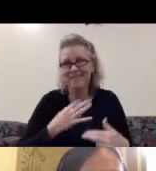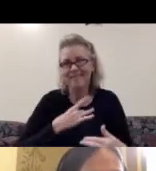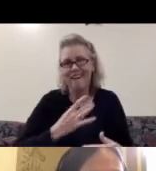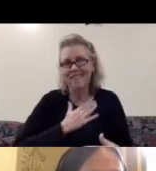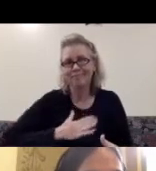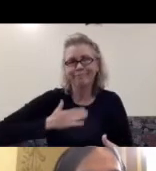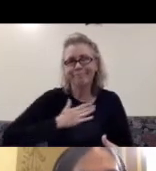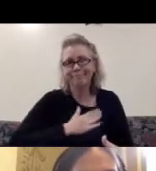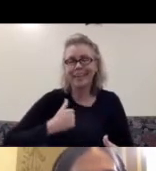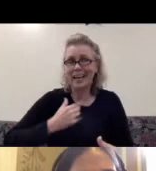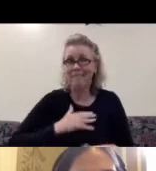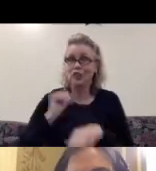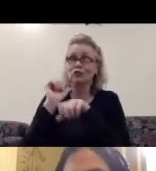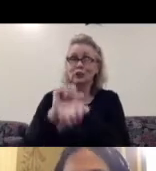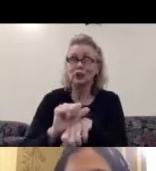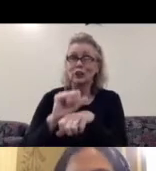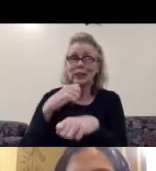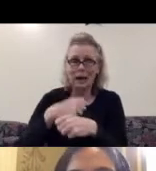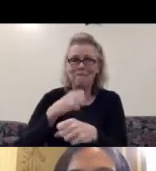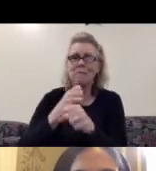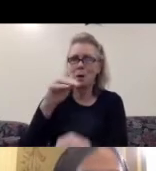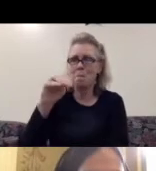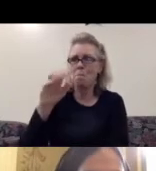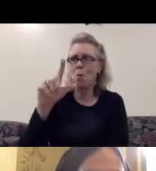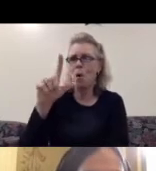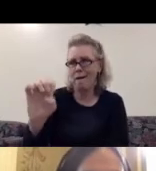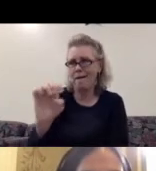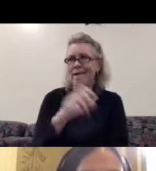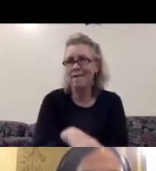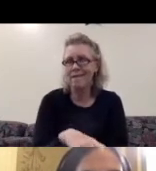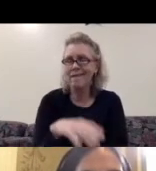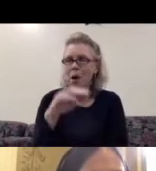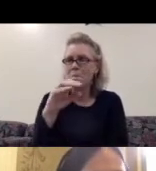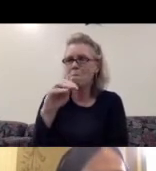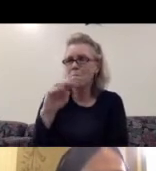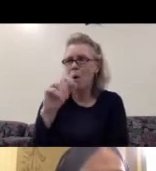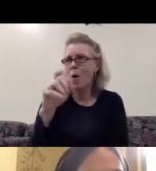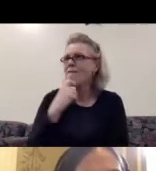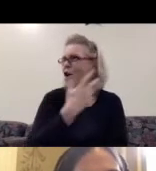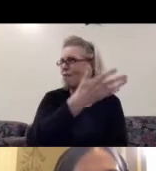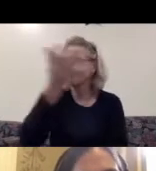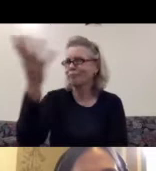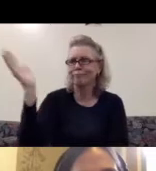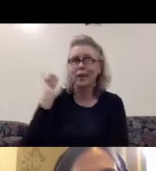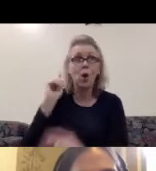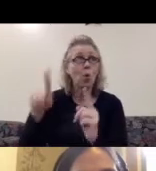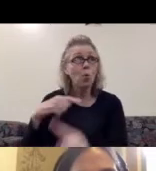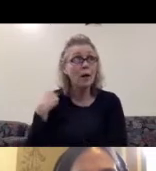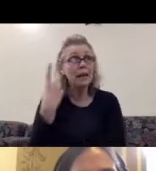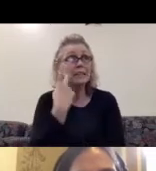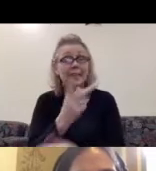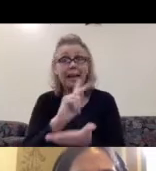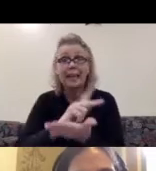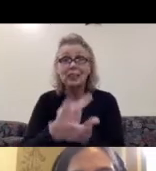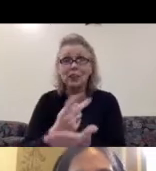I have a tradition of making mole, the mole day for everyone. So, whenever it's a kitchen, I propose a